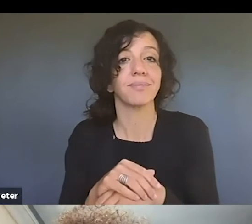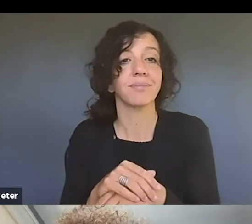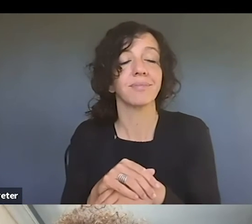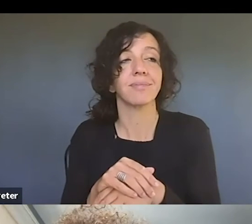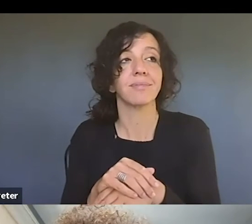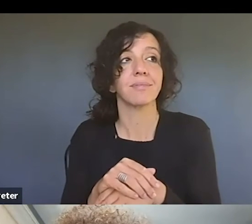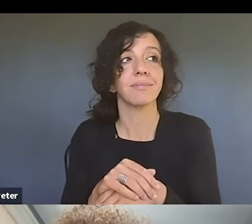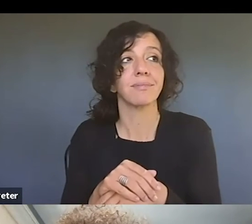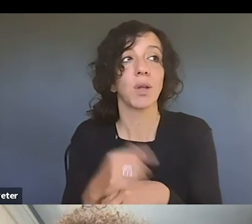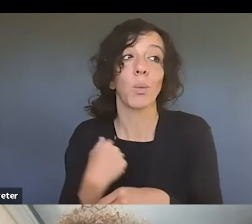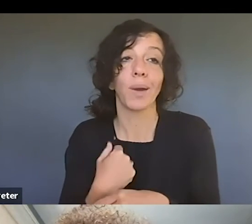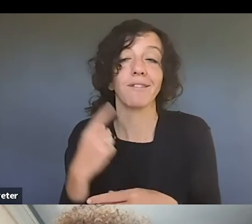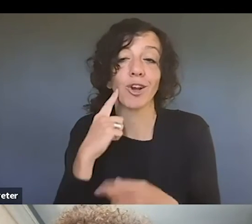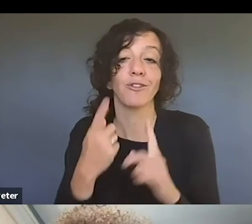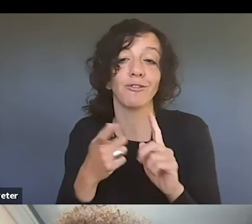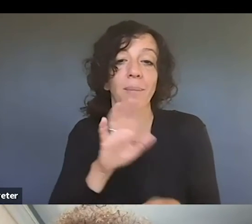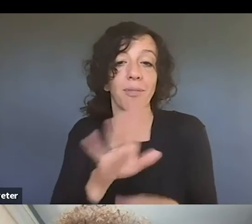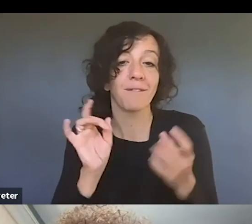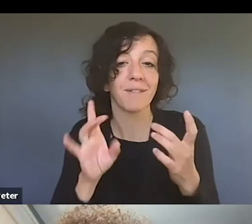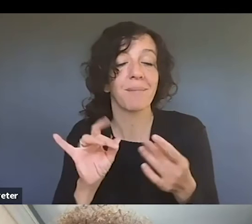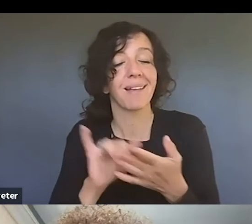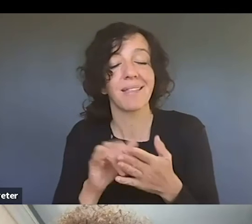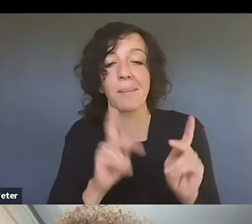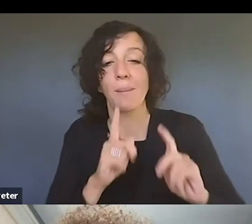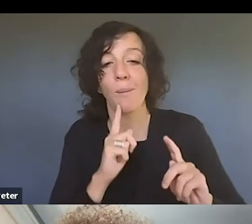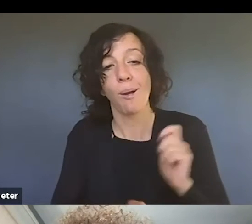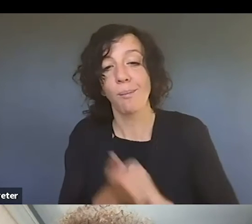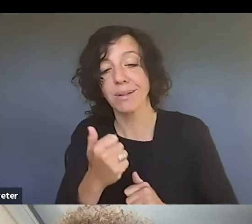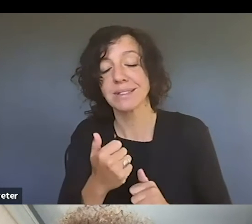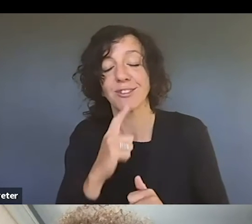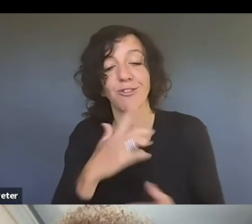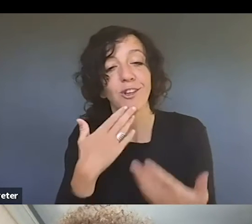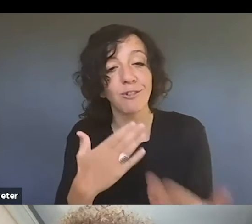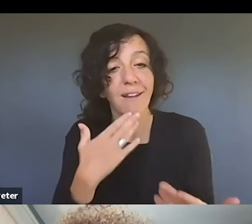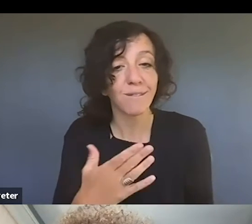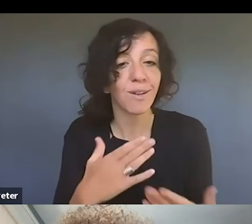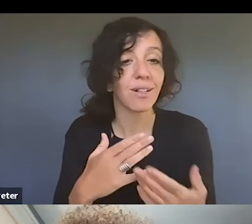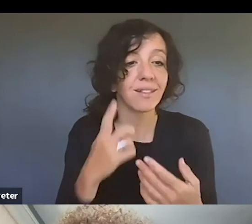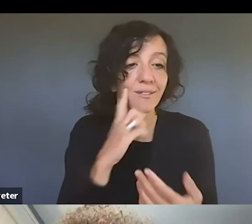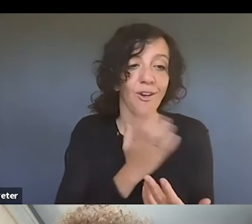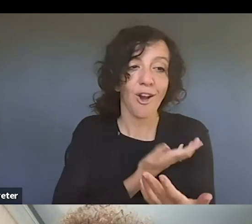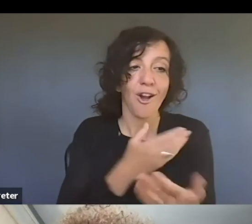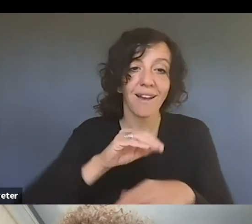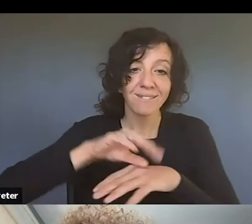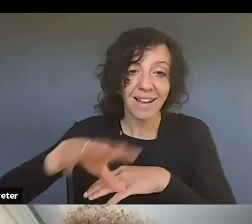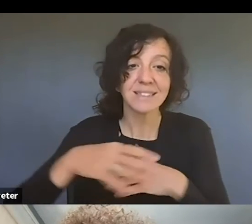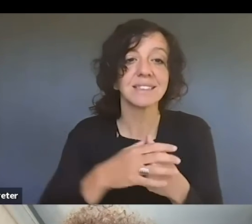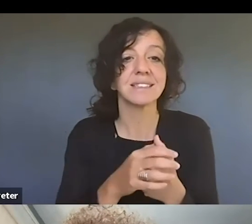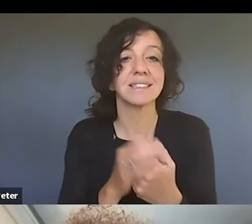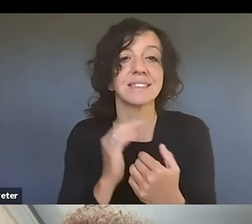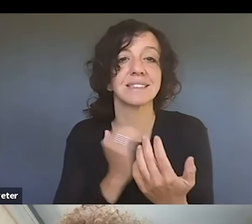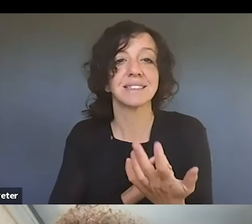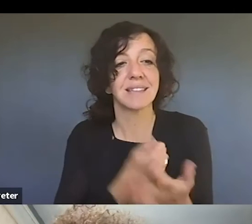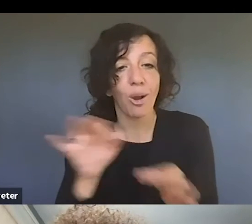that we hear anecdotally, they're very grateful. They, you know, they reply and they say, thank you. This helped. I was able to do this much